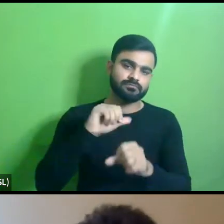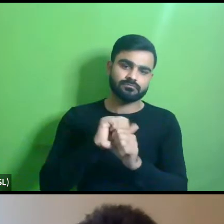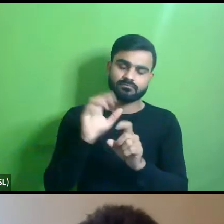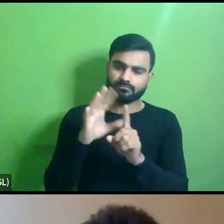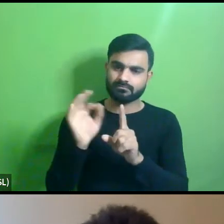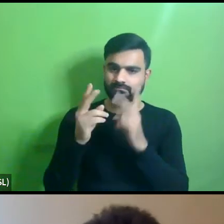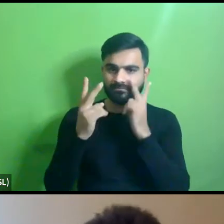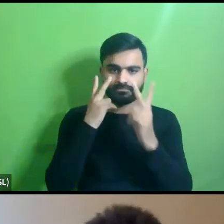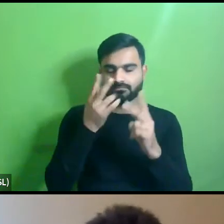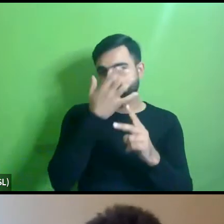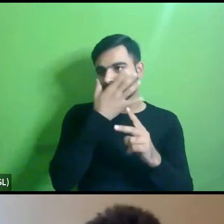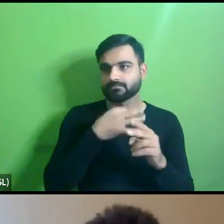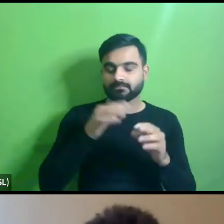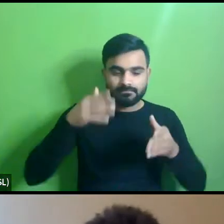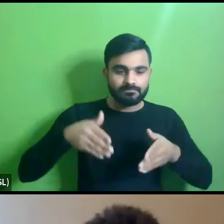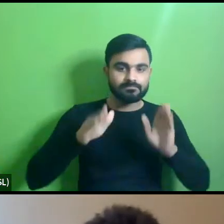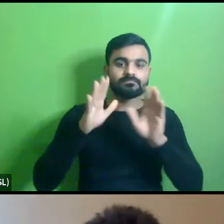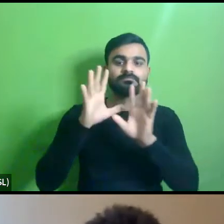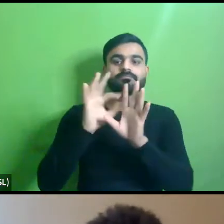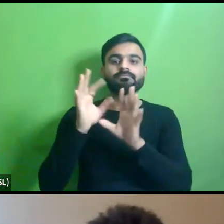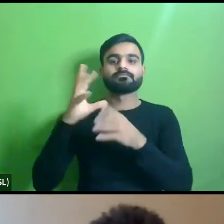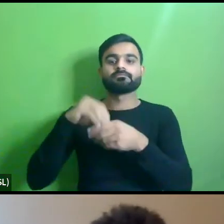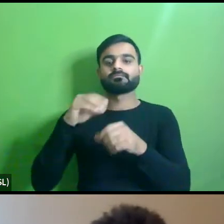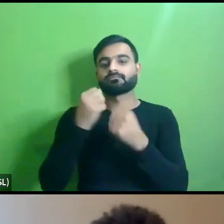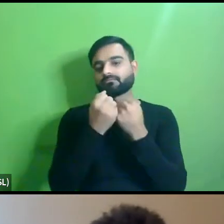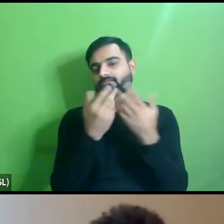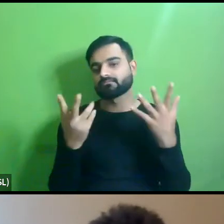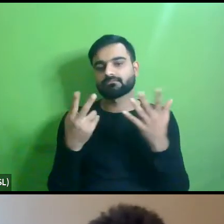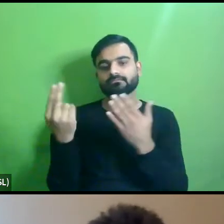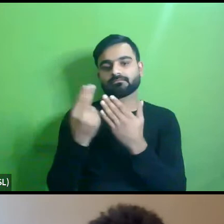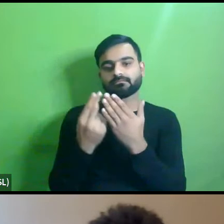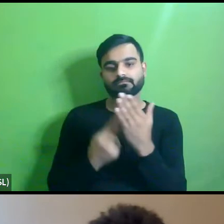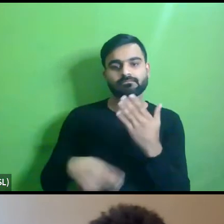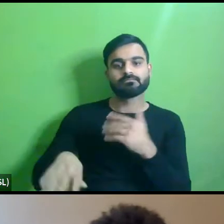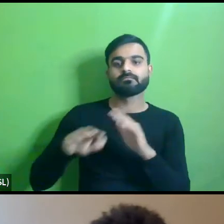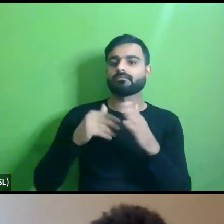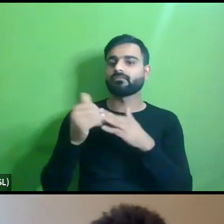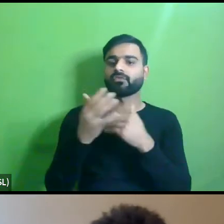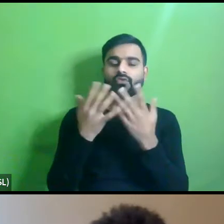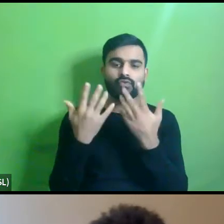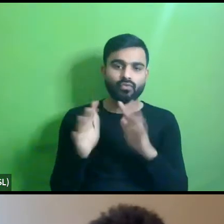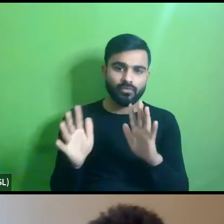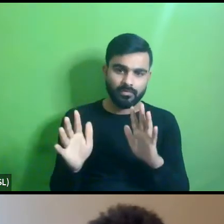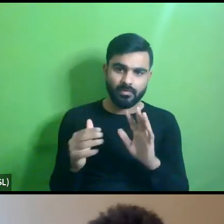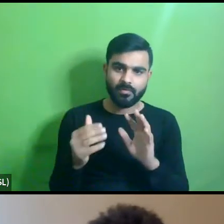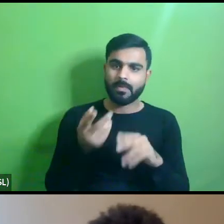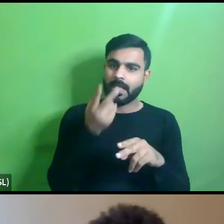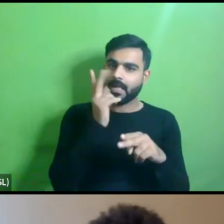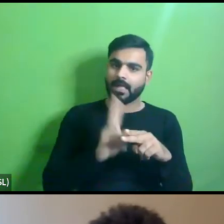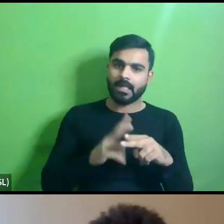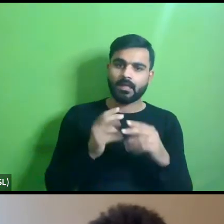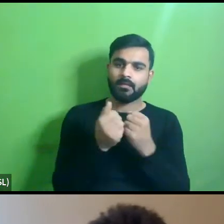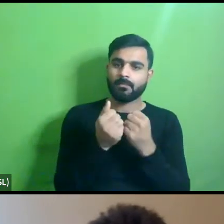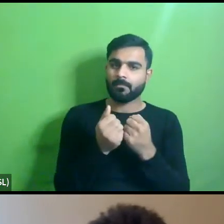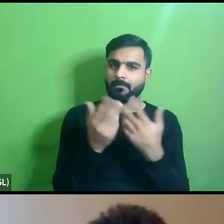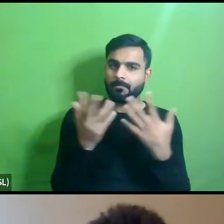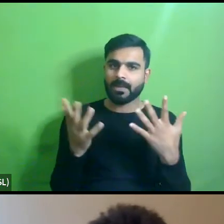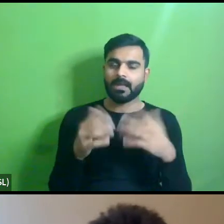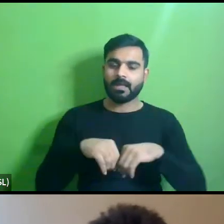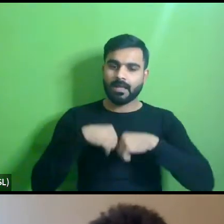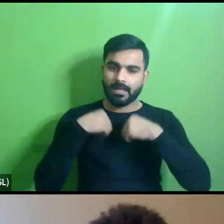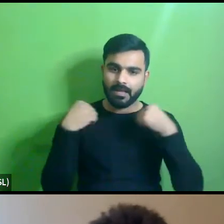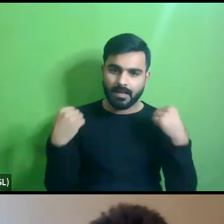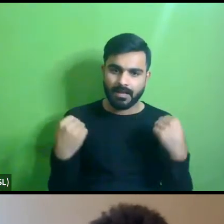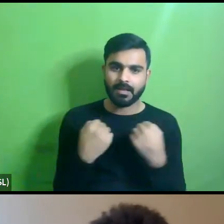some wonderful street designs uh in many of our cities uh however um there are still a lot of um errors um